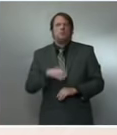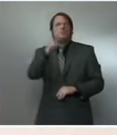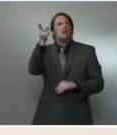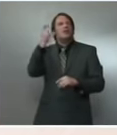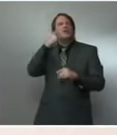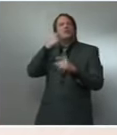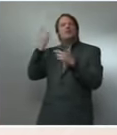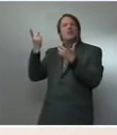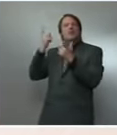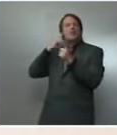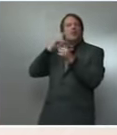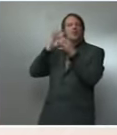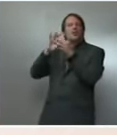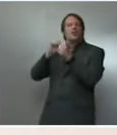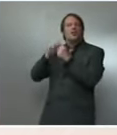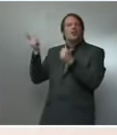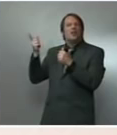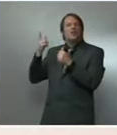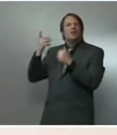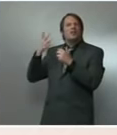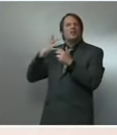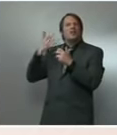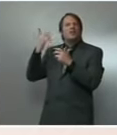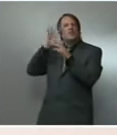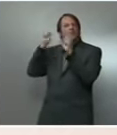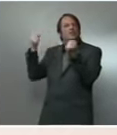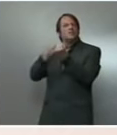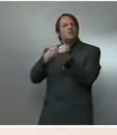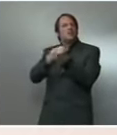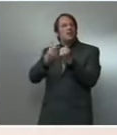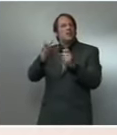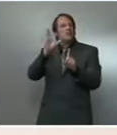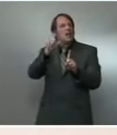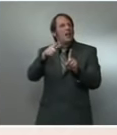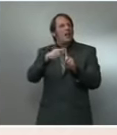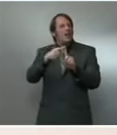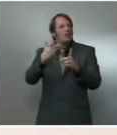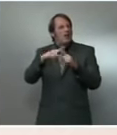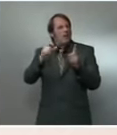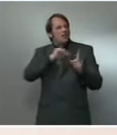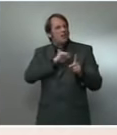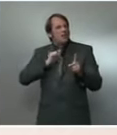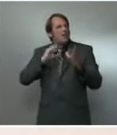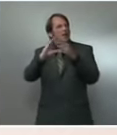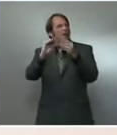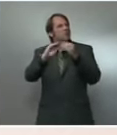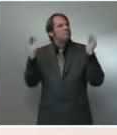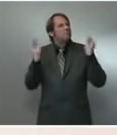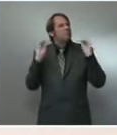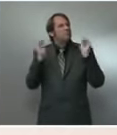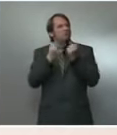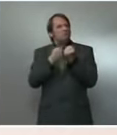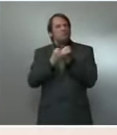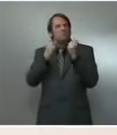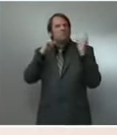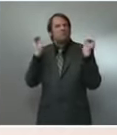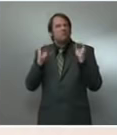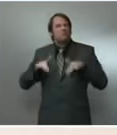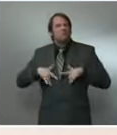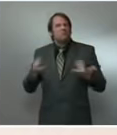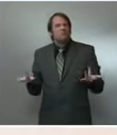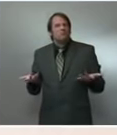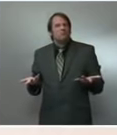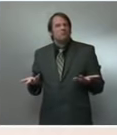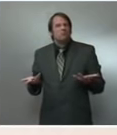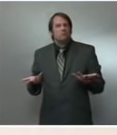you guys have those votes in the Senate. But we've heard from some Republican senators a willingness to work on a more limited package around background